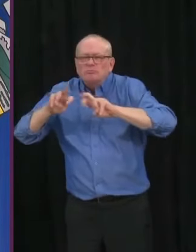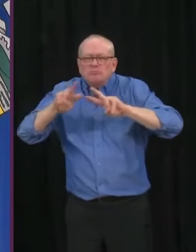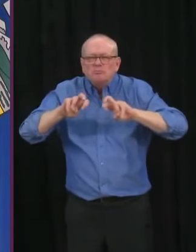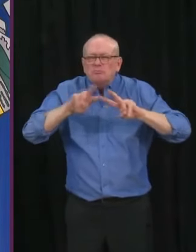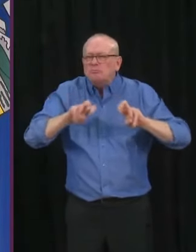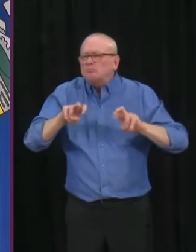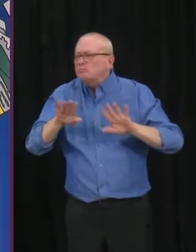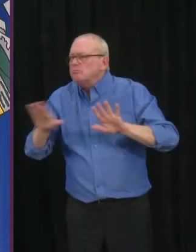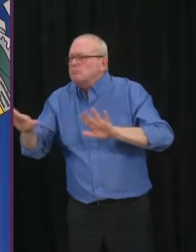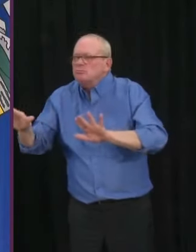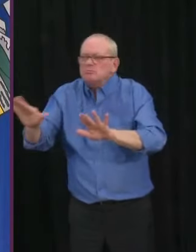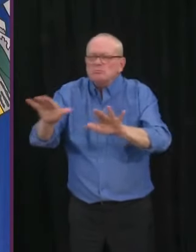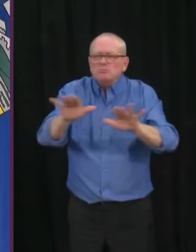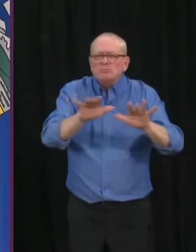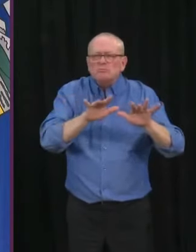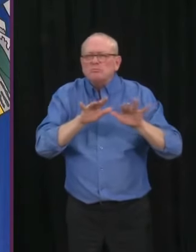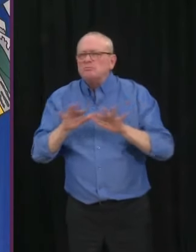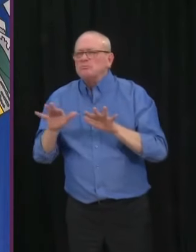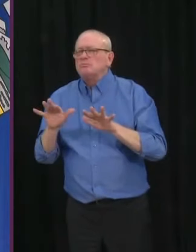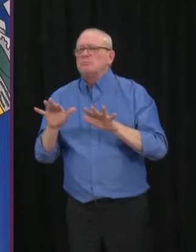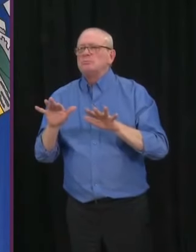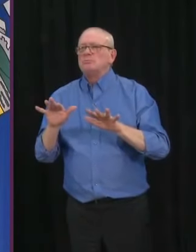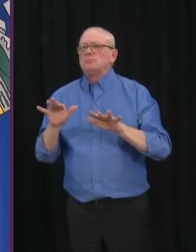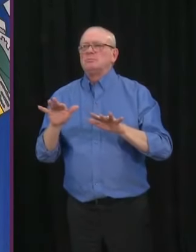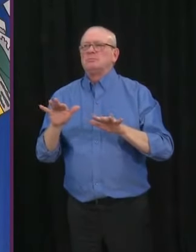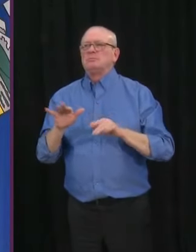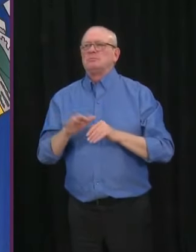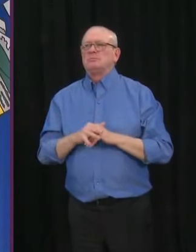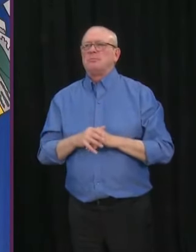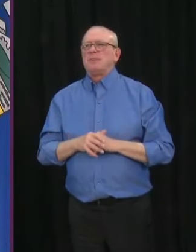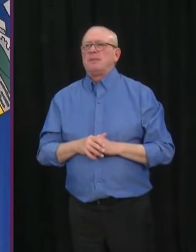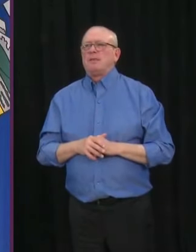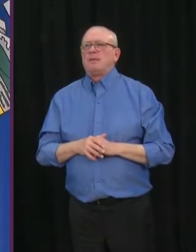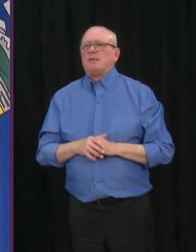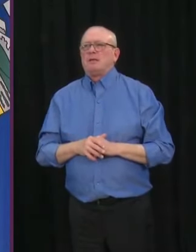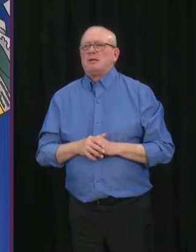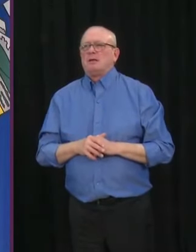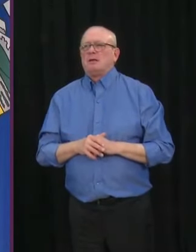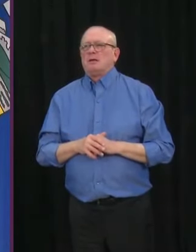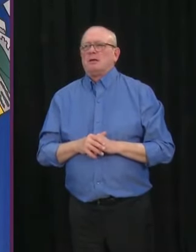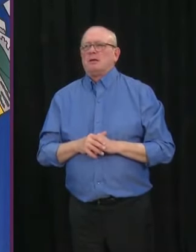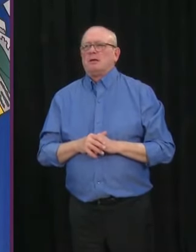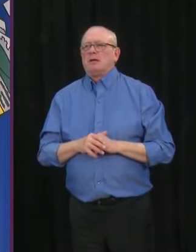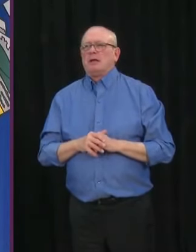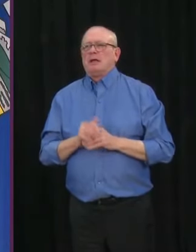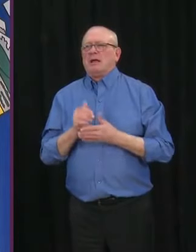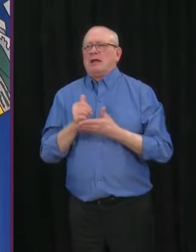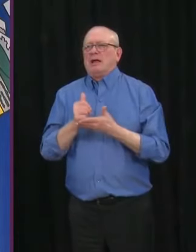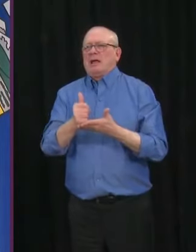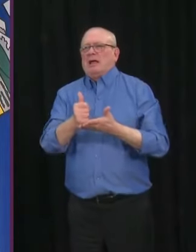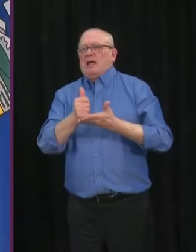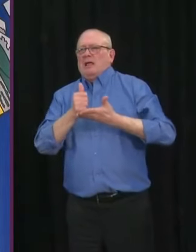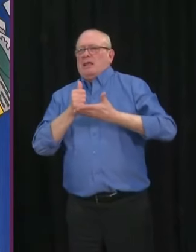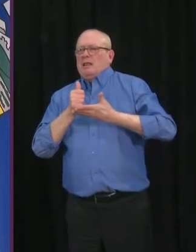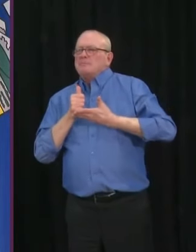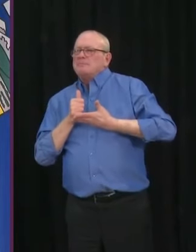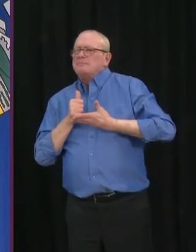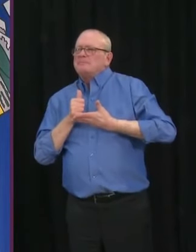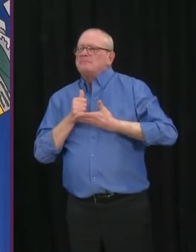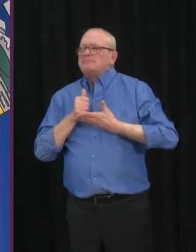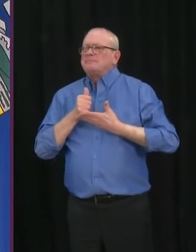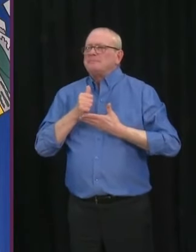on how to provide government with a mechanism for them to be able to make those decisions.